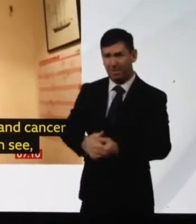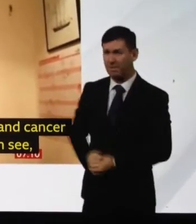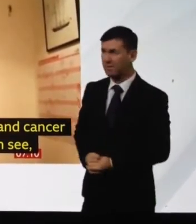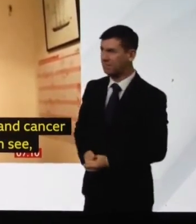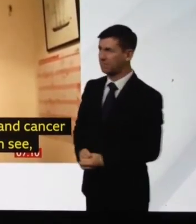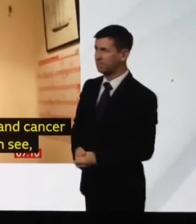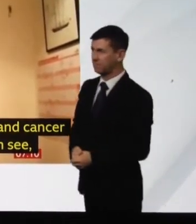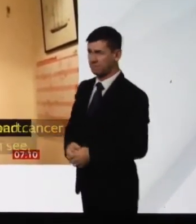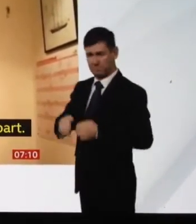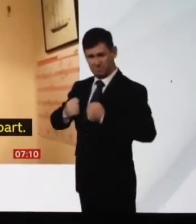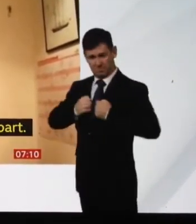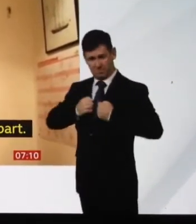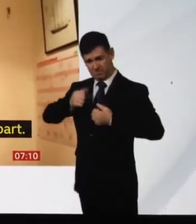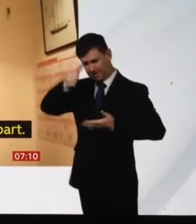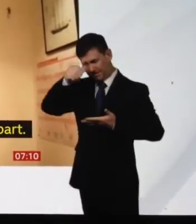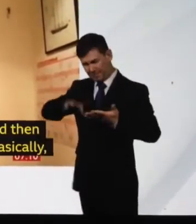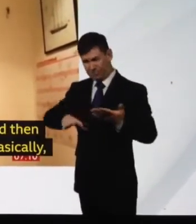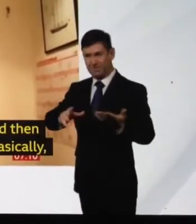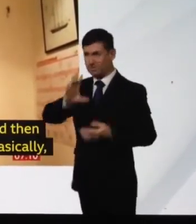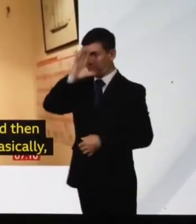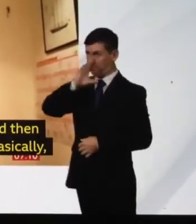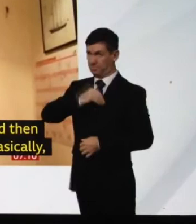The heart the brain is out of the